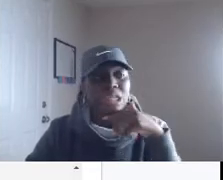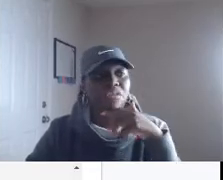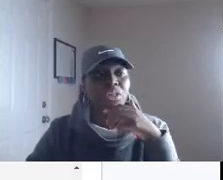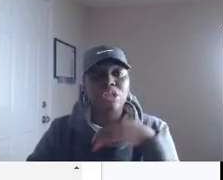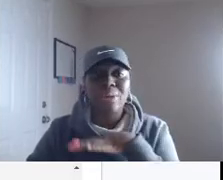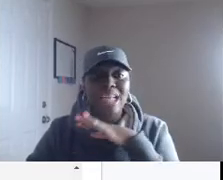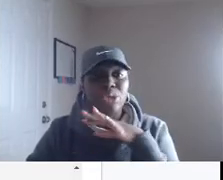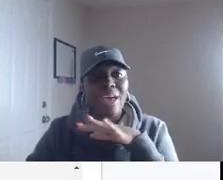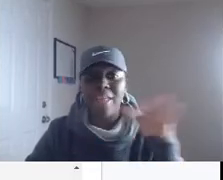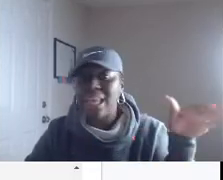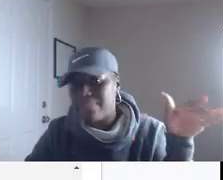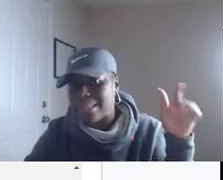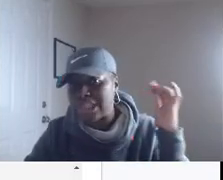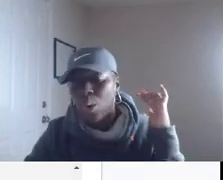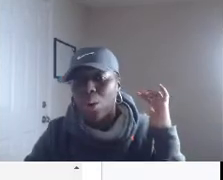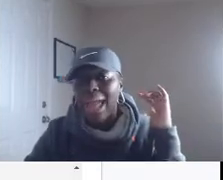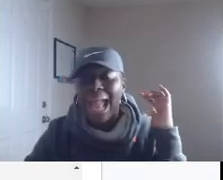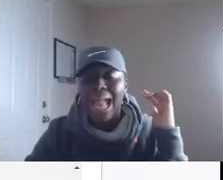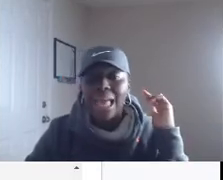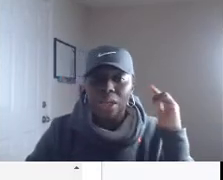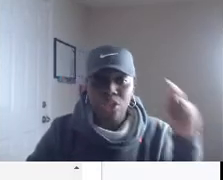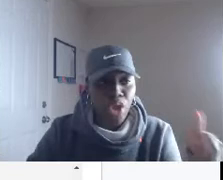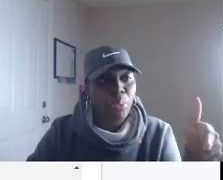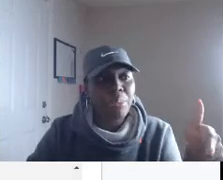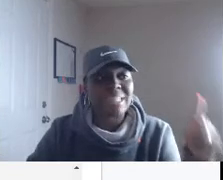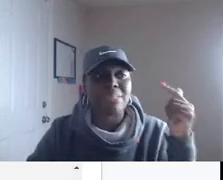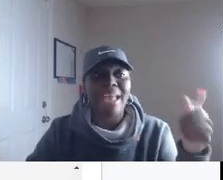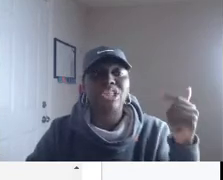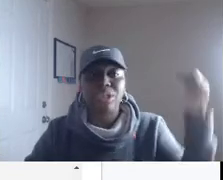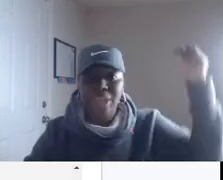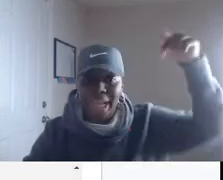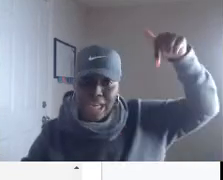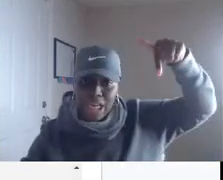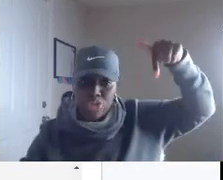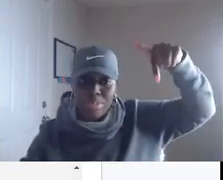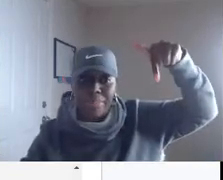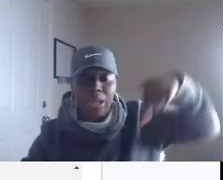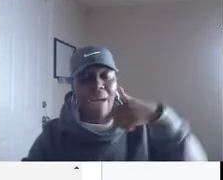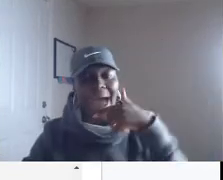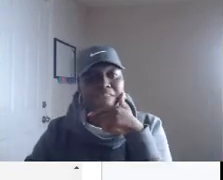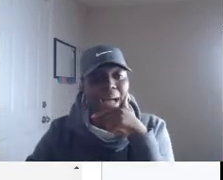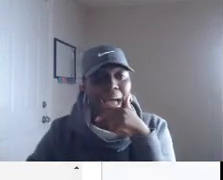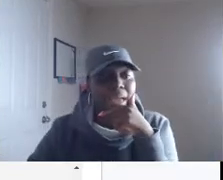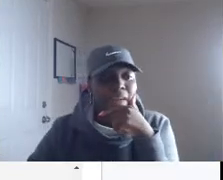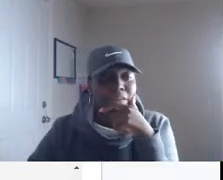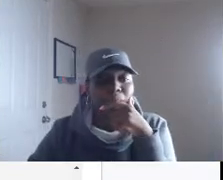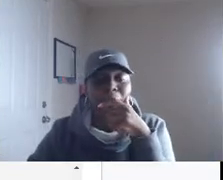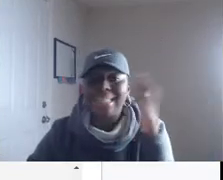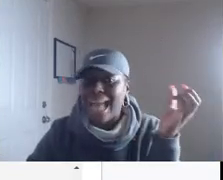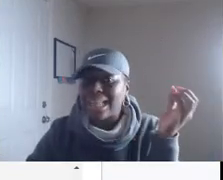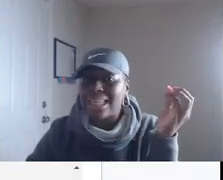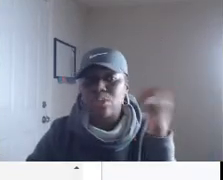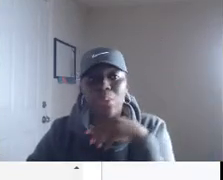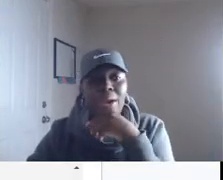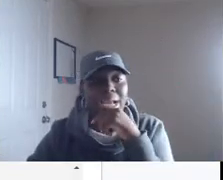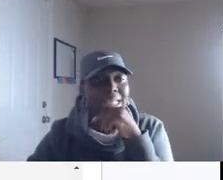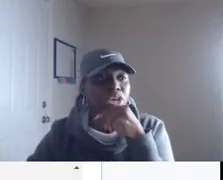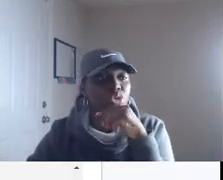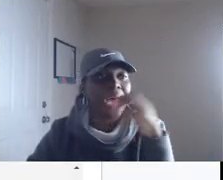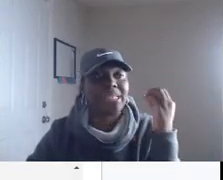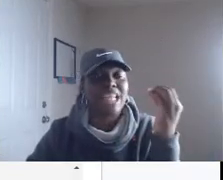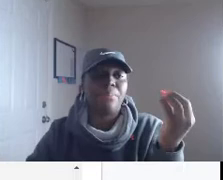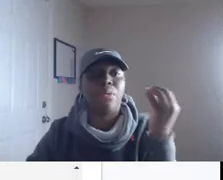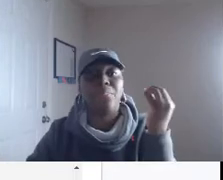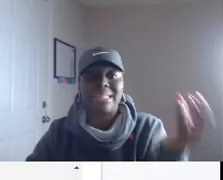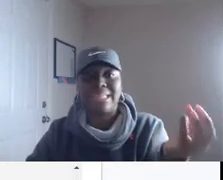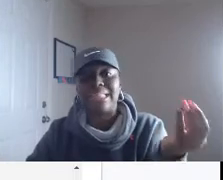owner so for those you guys who have any business or a notary business make sure you're checking in the description below i have my 50 point checklist where it